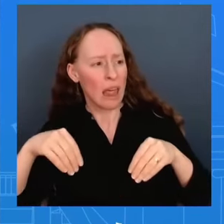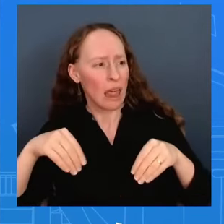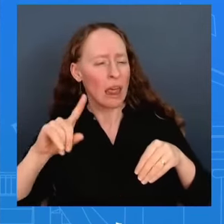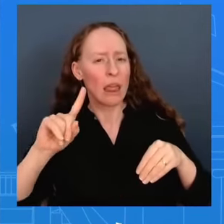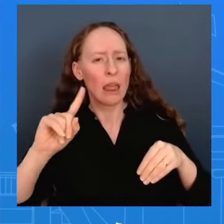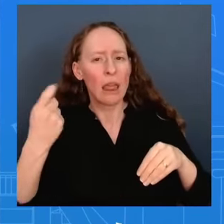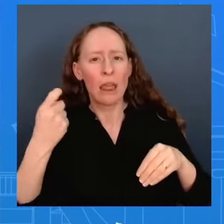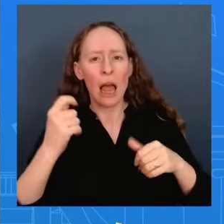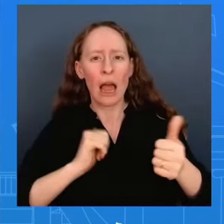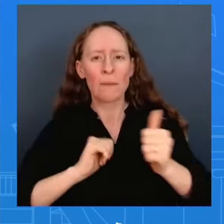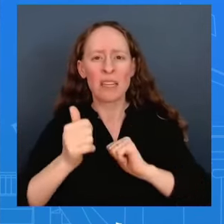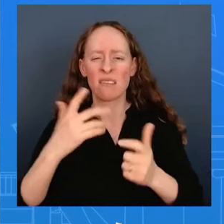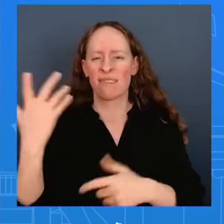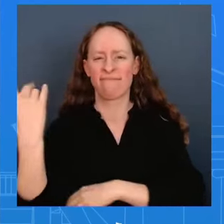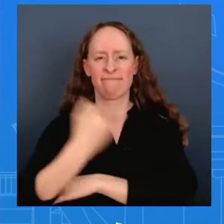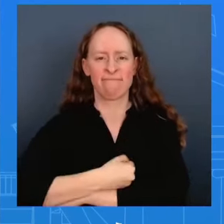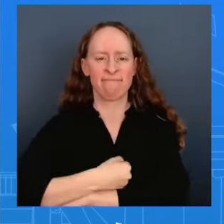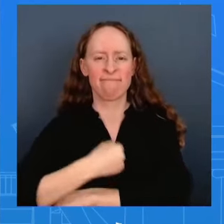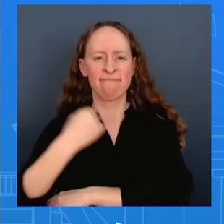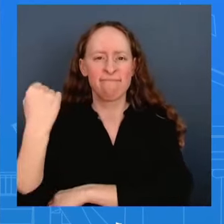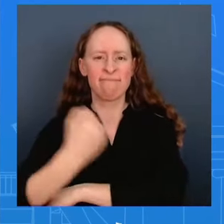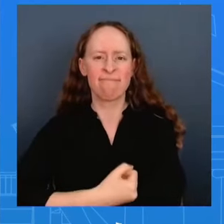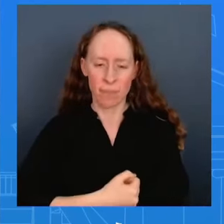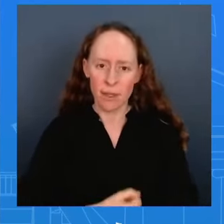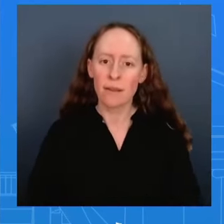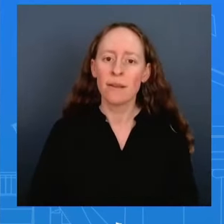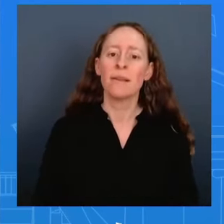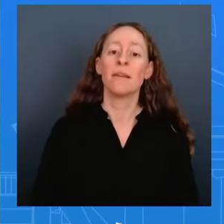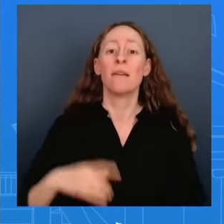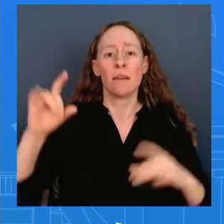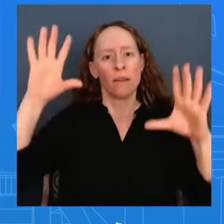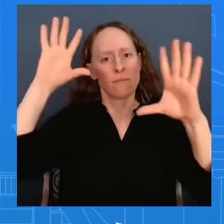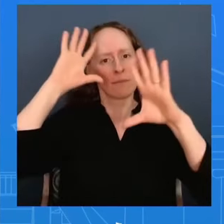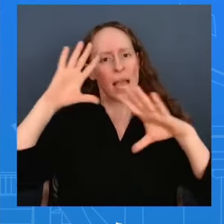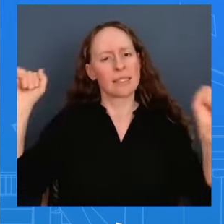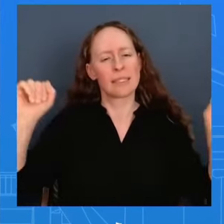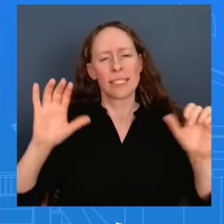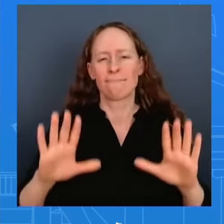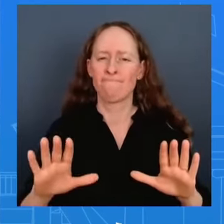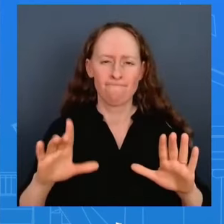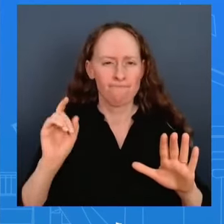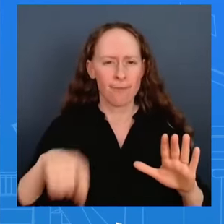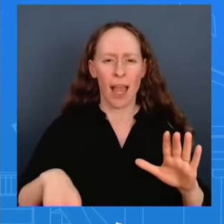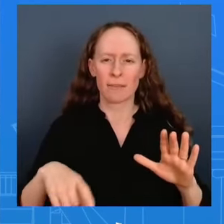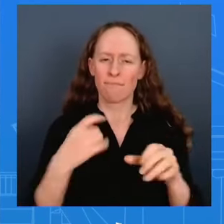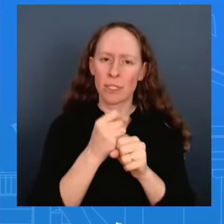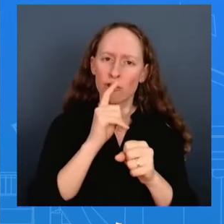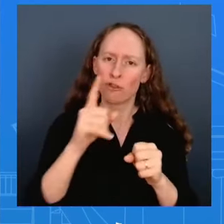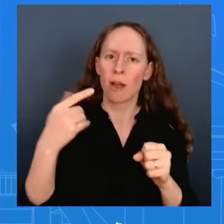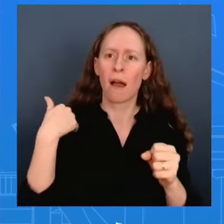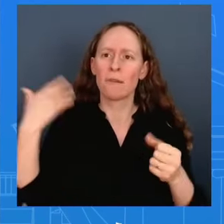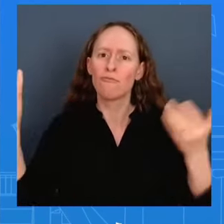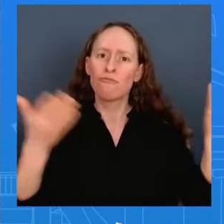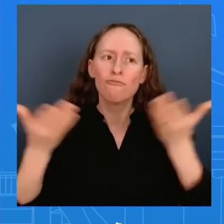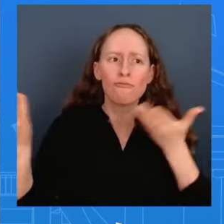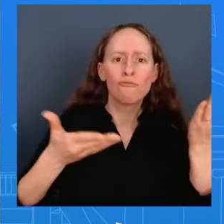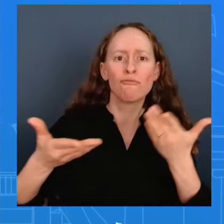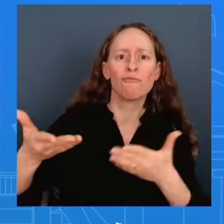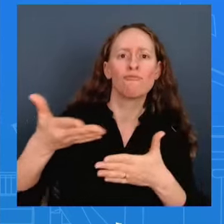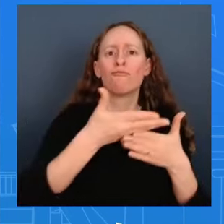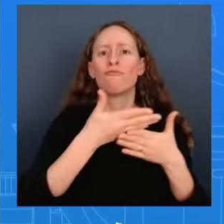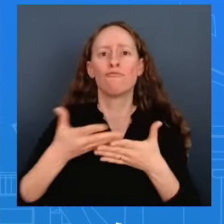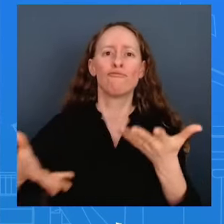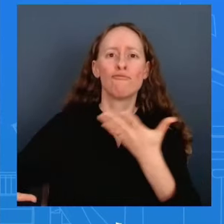vision to rebuild our supply chains and our ability to make things in america to lower costs